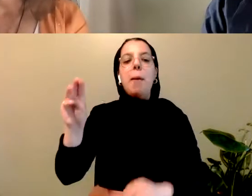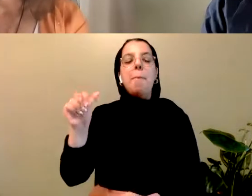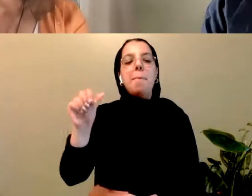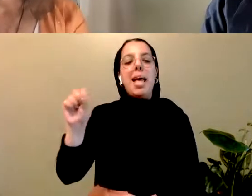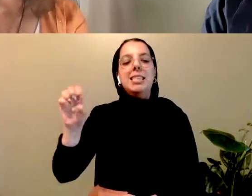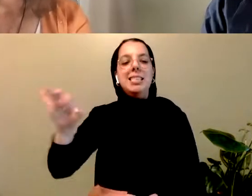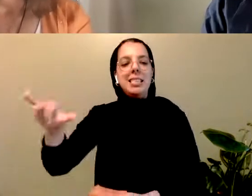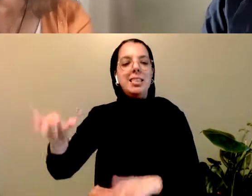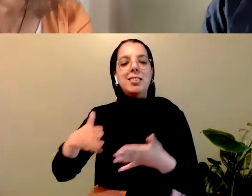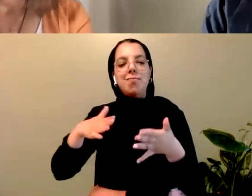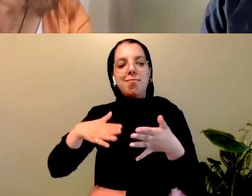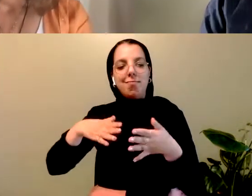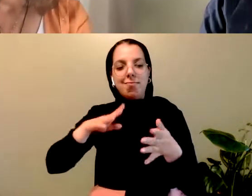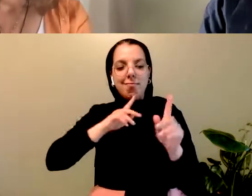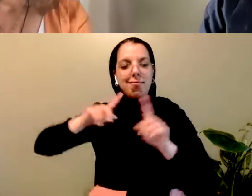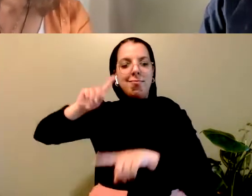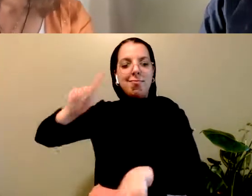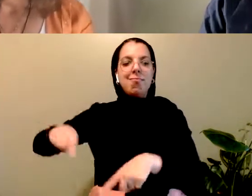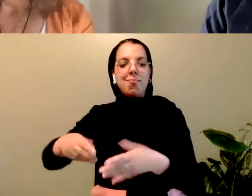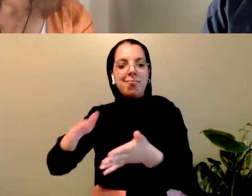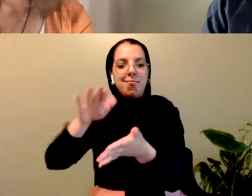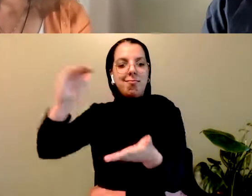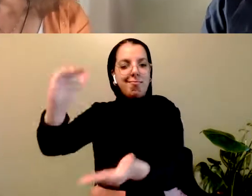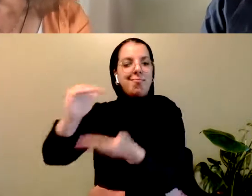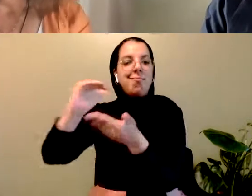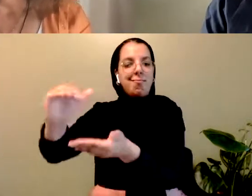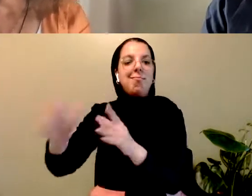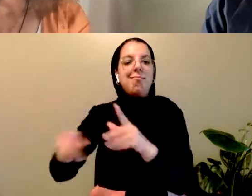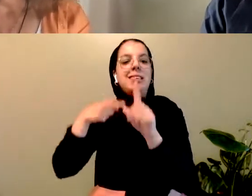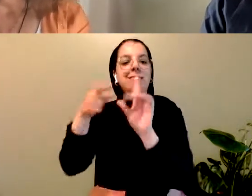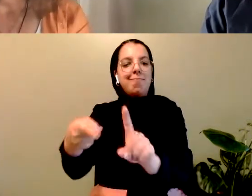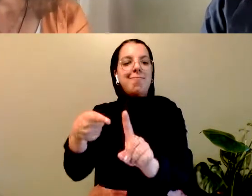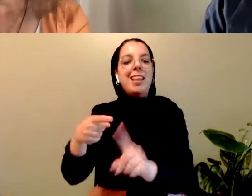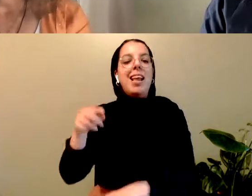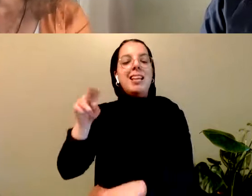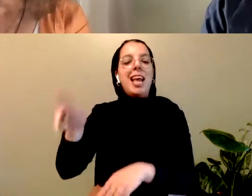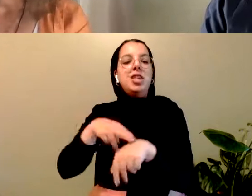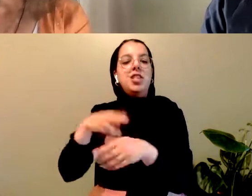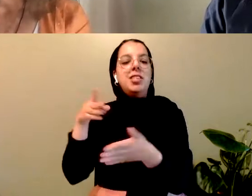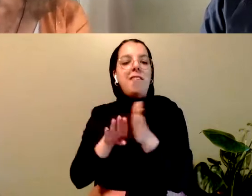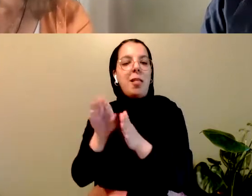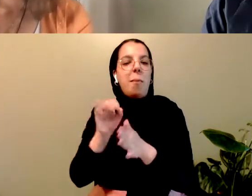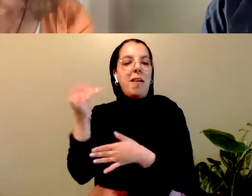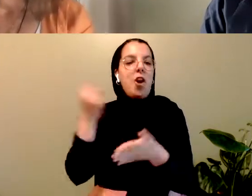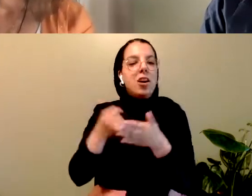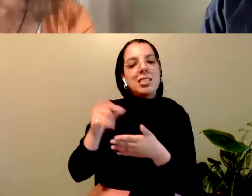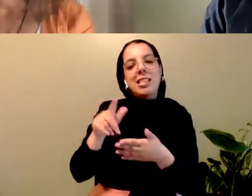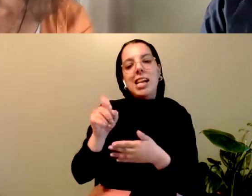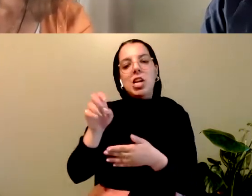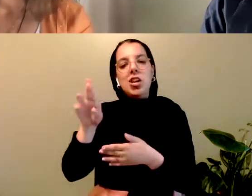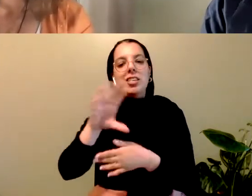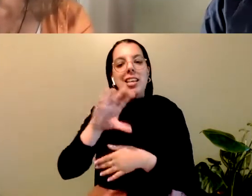Arts, Letters and Sciences, the NAC of the Crown Corporation created to celebrate Canadian performing art